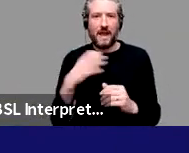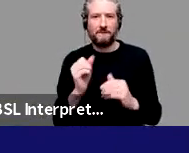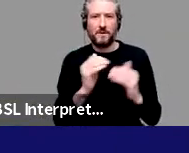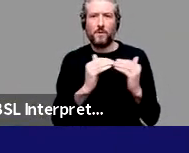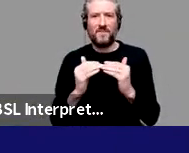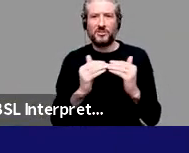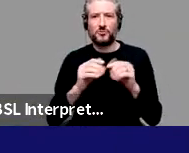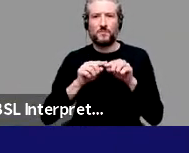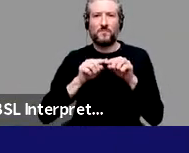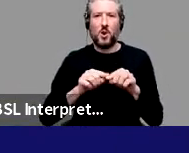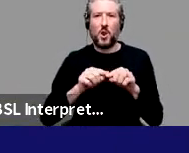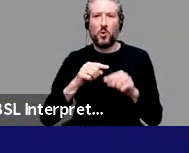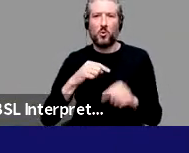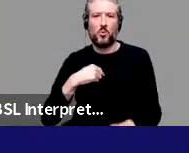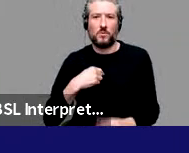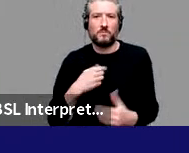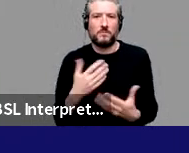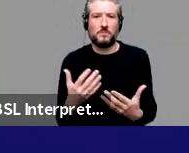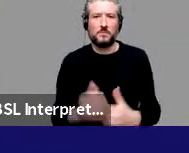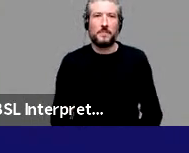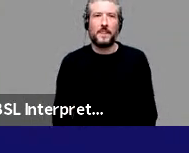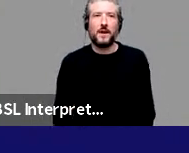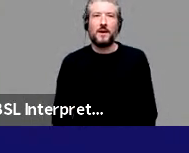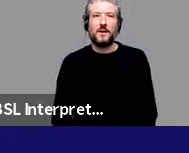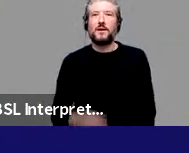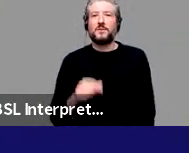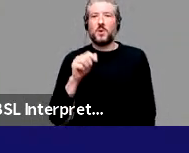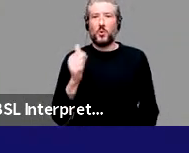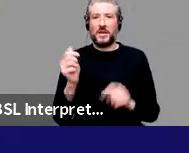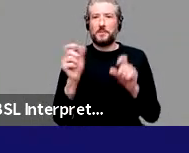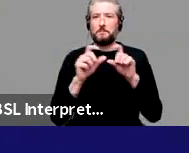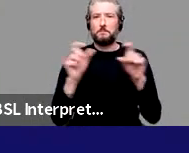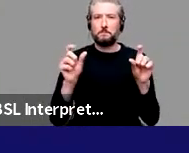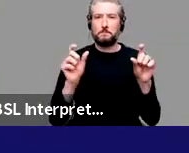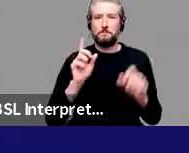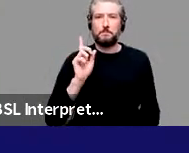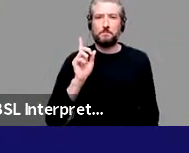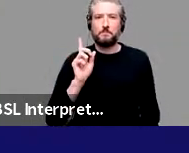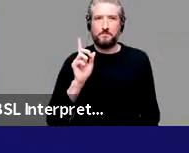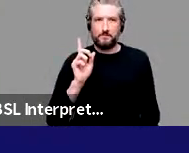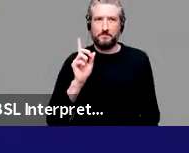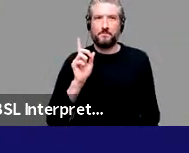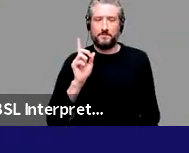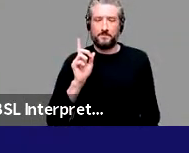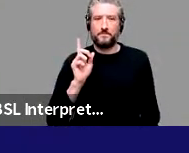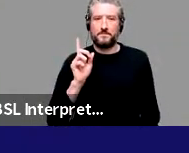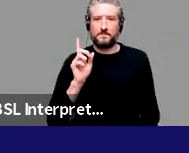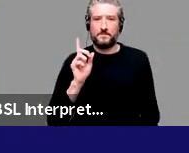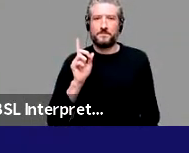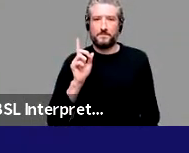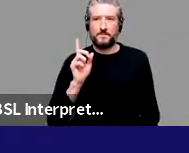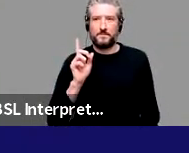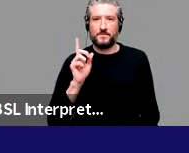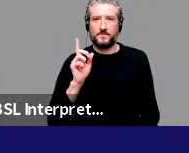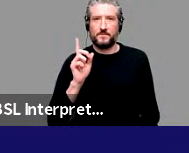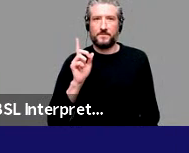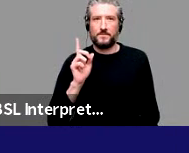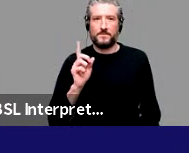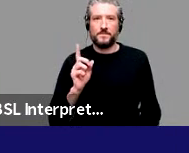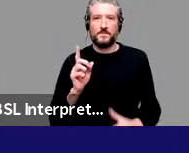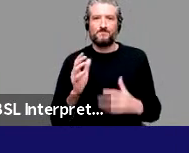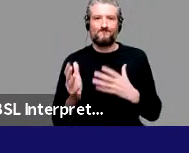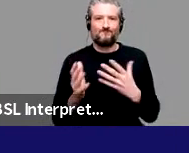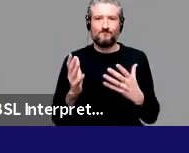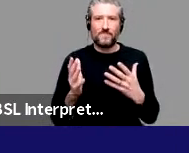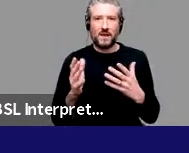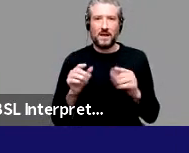I just realized this won't really work, but okay. Um, I'll stick with it for a second because if what I using it this way, won't